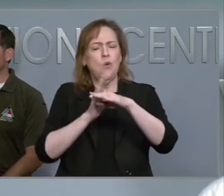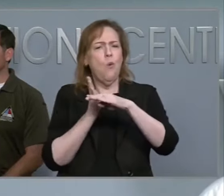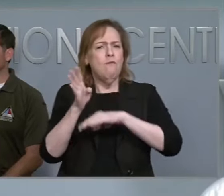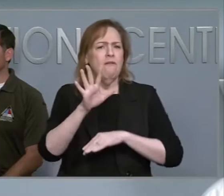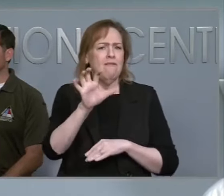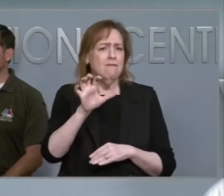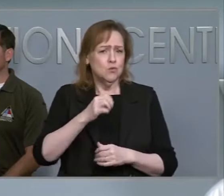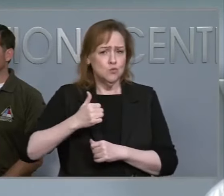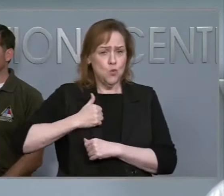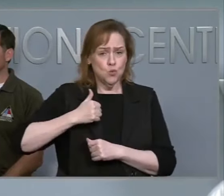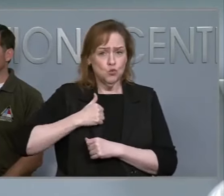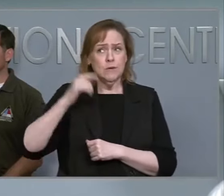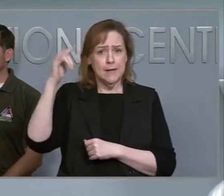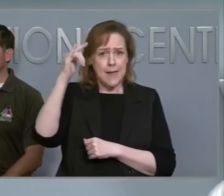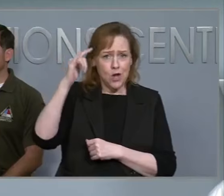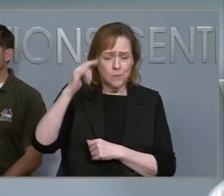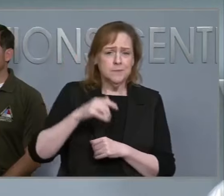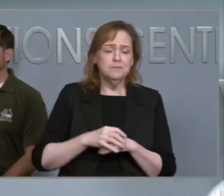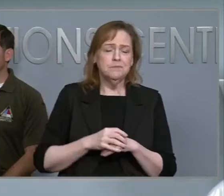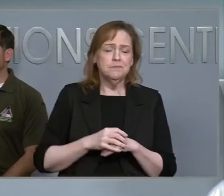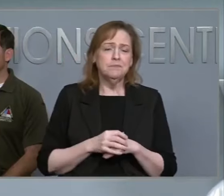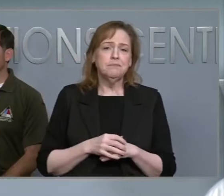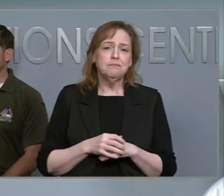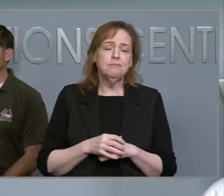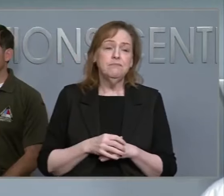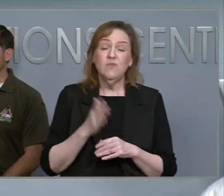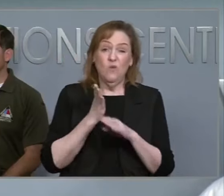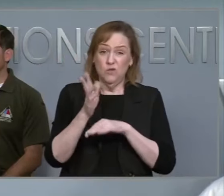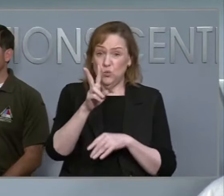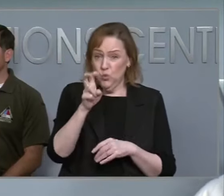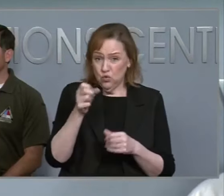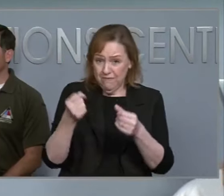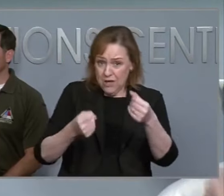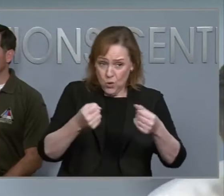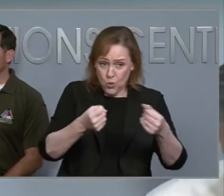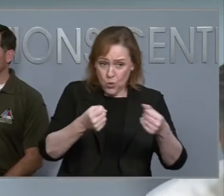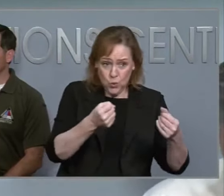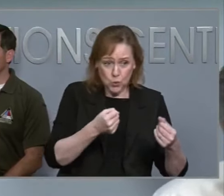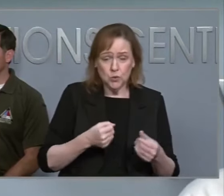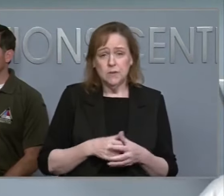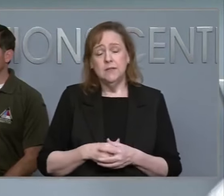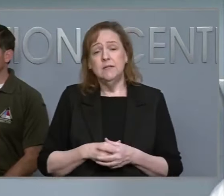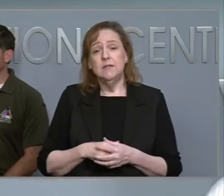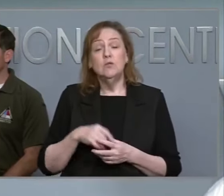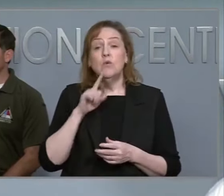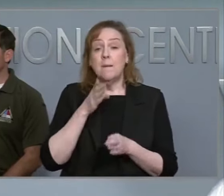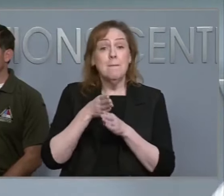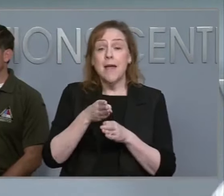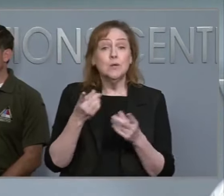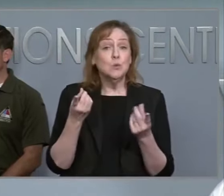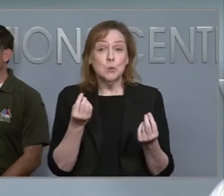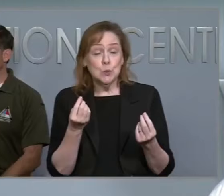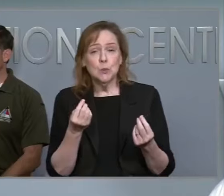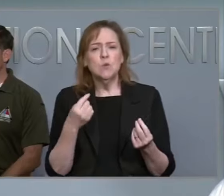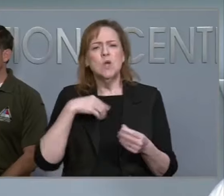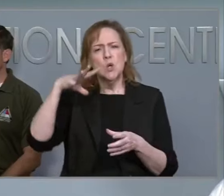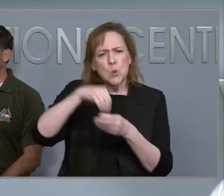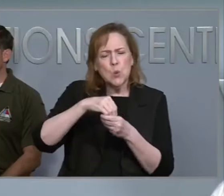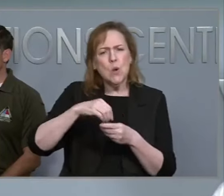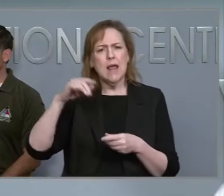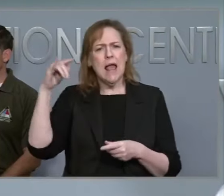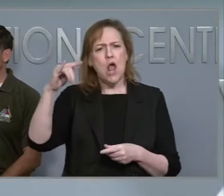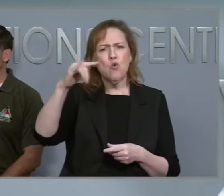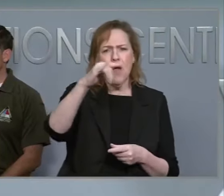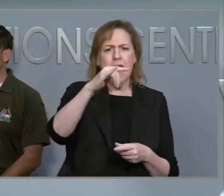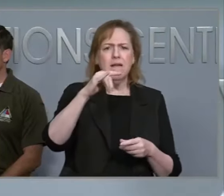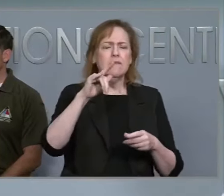and airmen and over 200 vehicles. Our main effort right now is to include aircraft for the affected